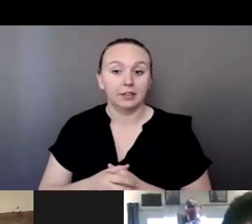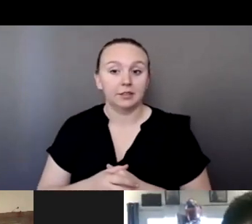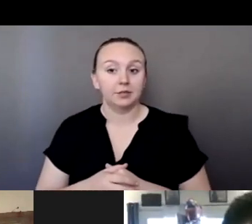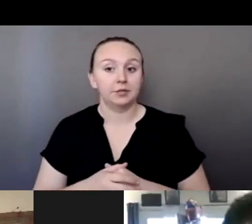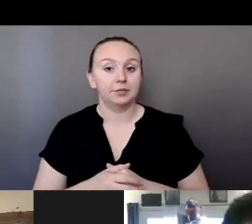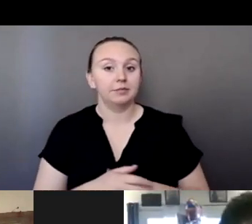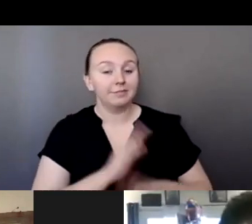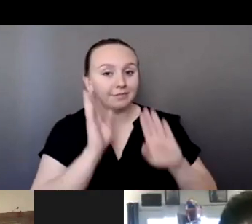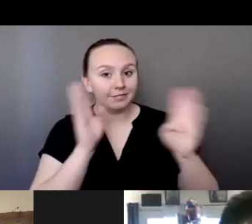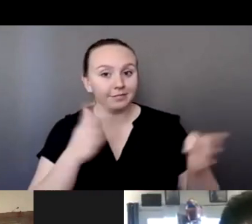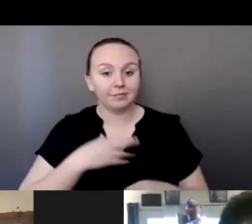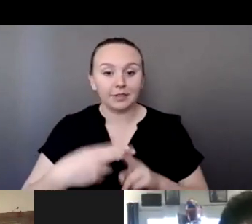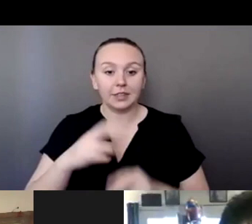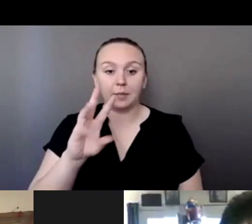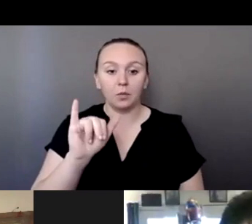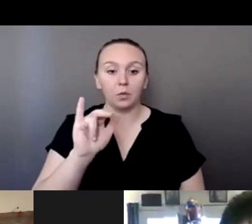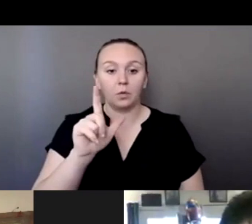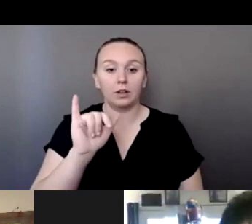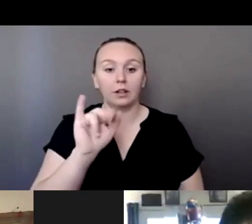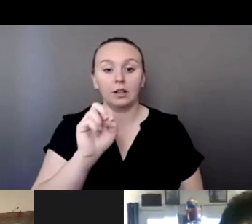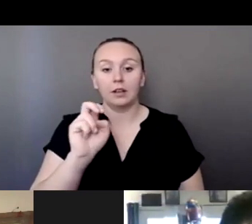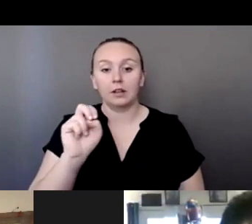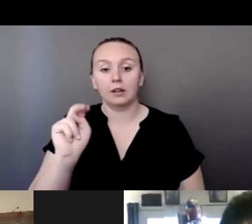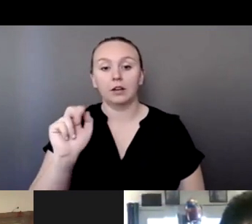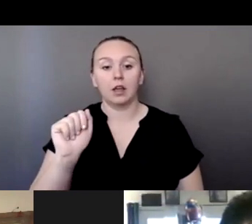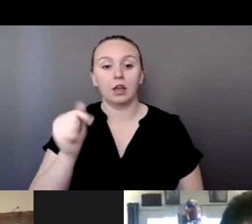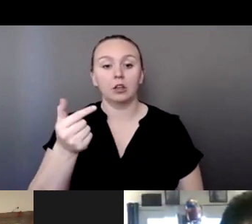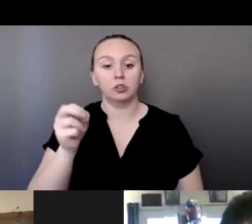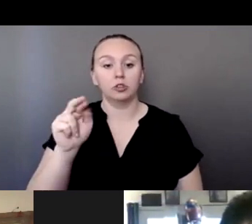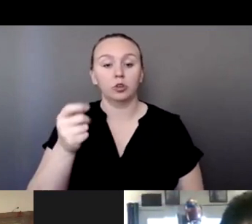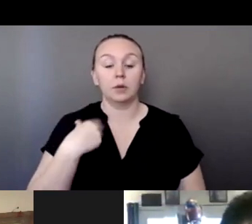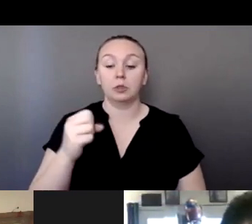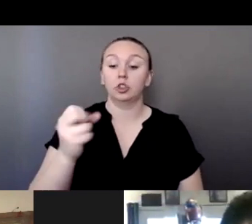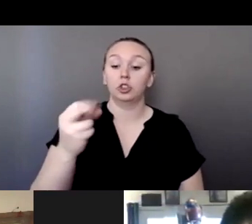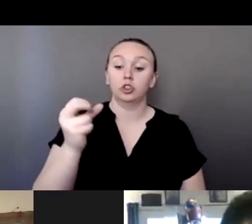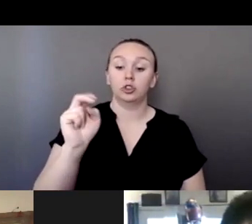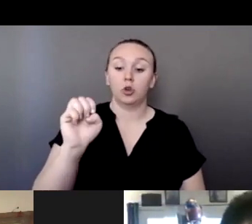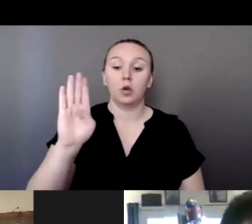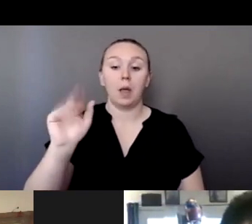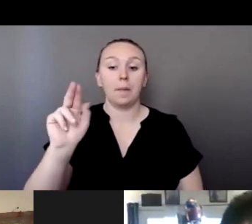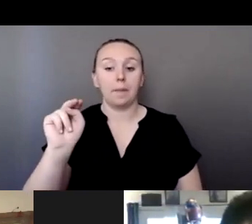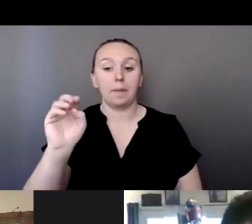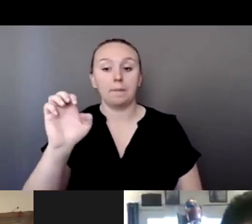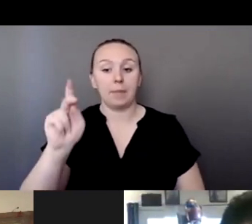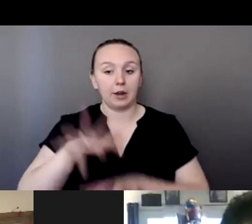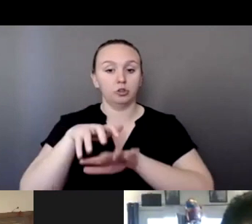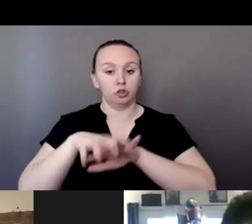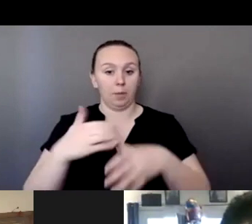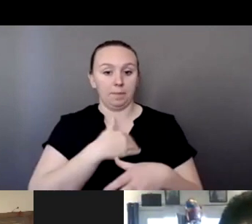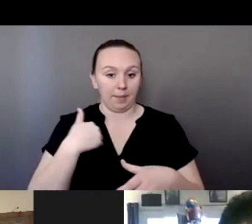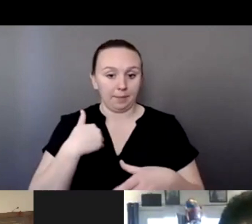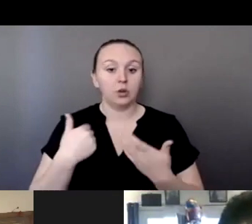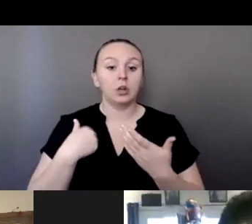Hello, my name is Walena George. I'm a Shoshone Bannock tribal member. I do the Caring the